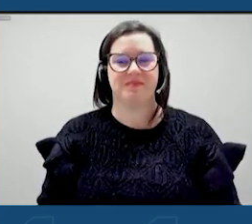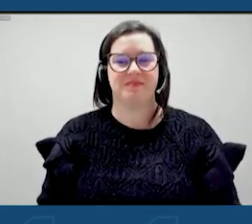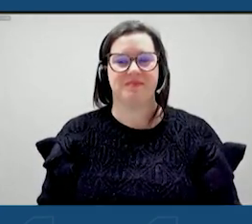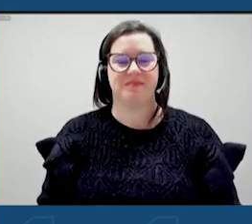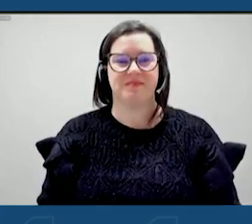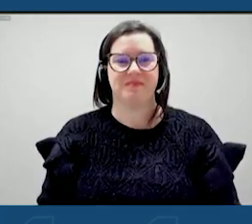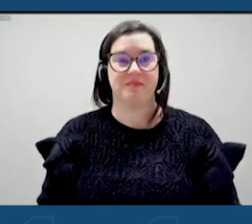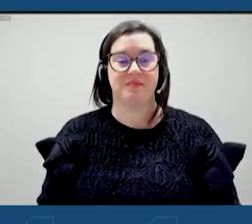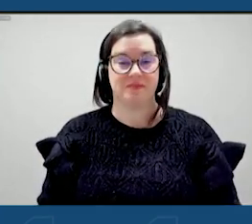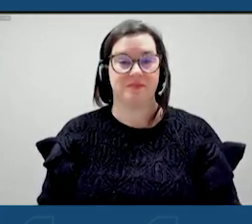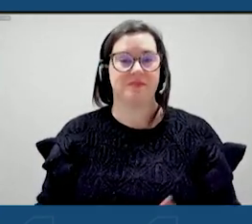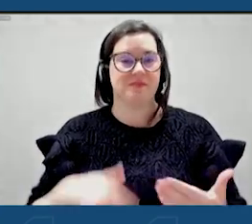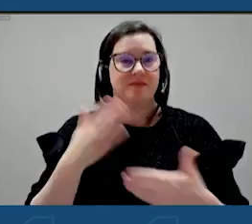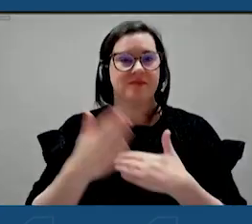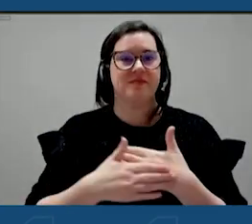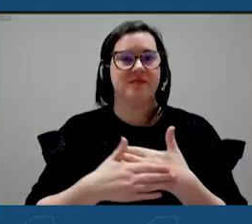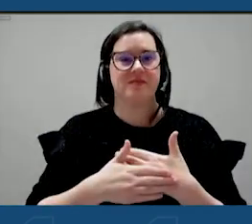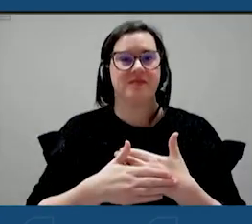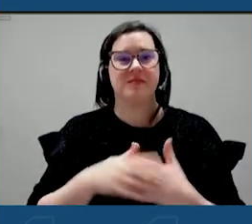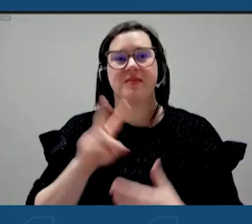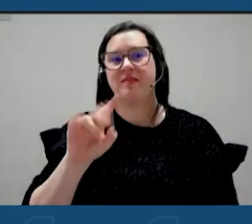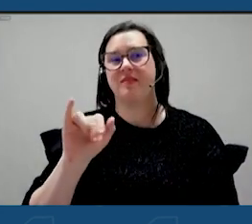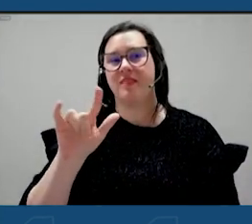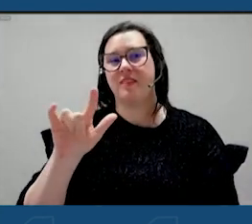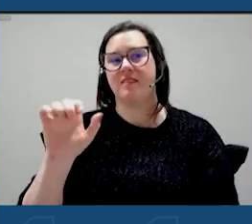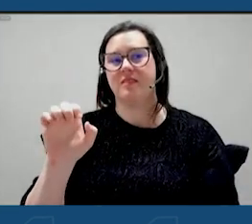Okay. Next, Village of Lancaster. Thank you.